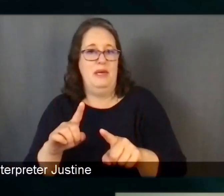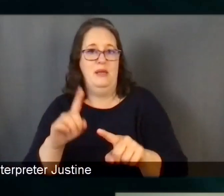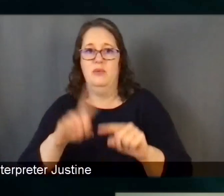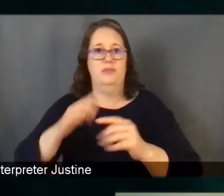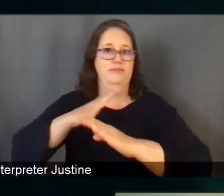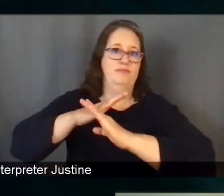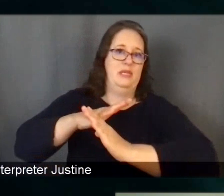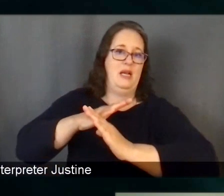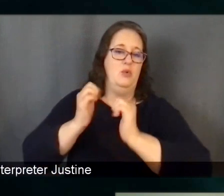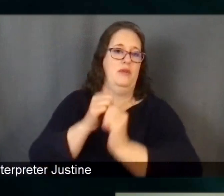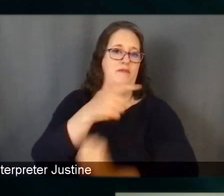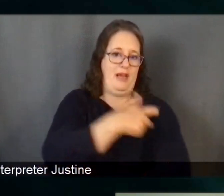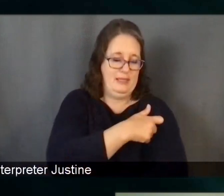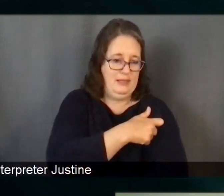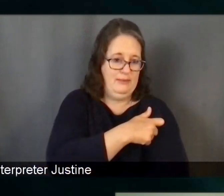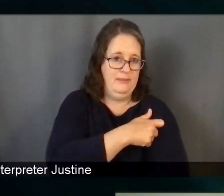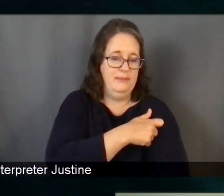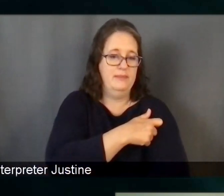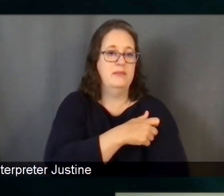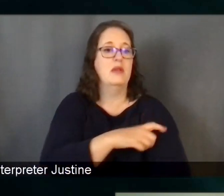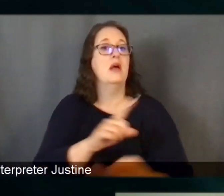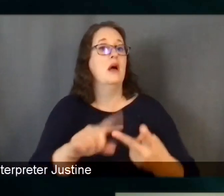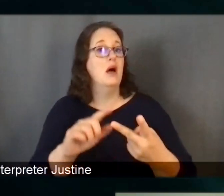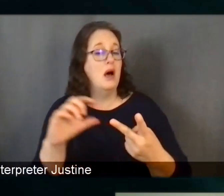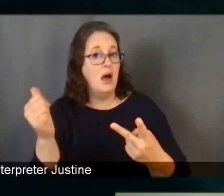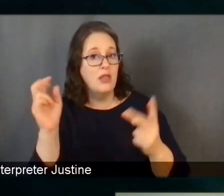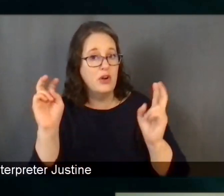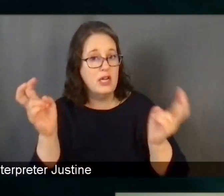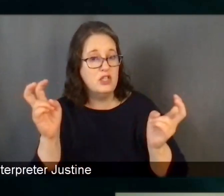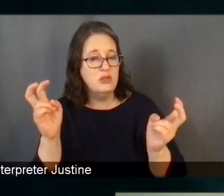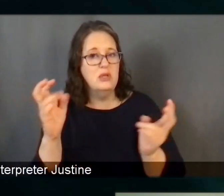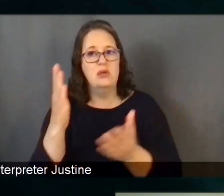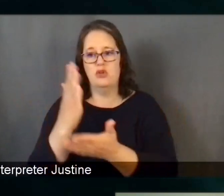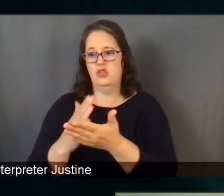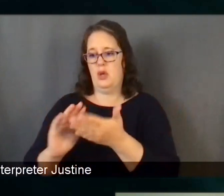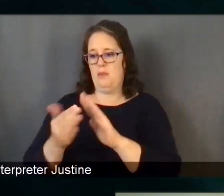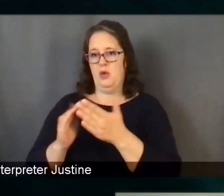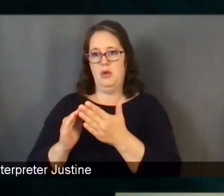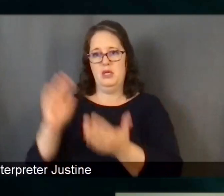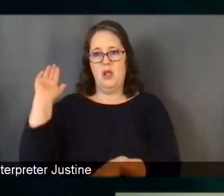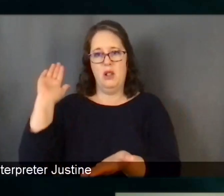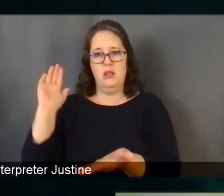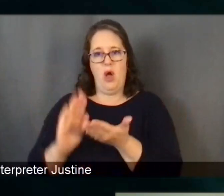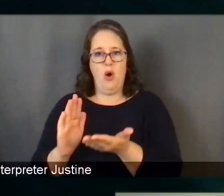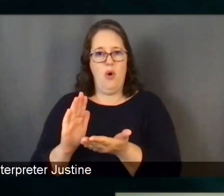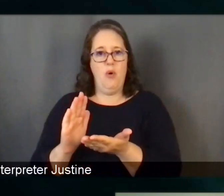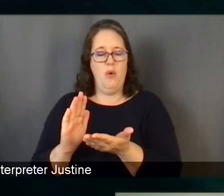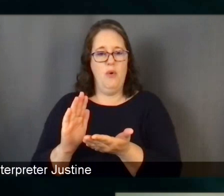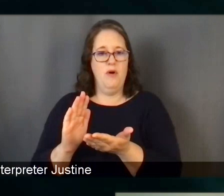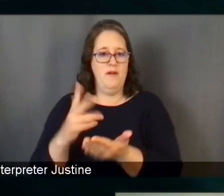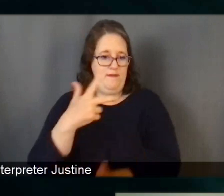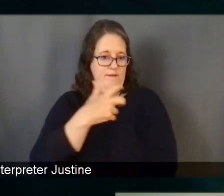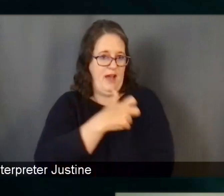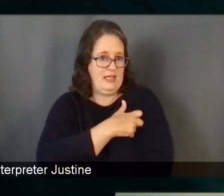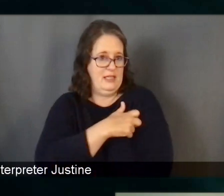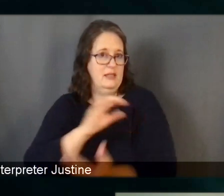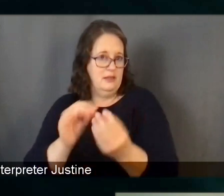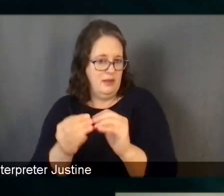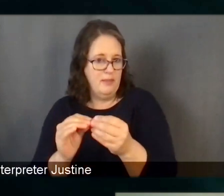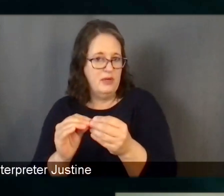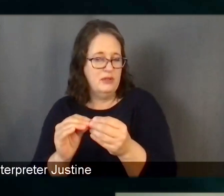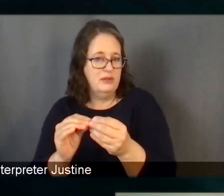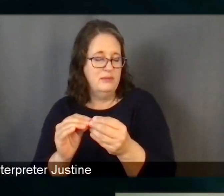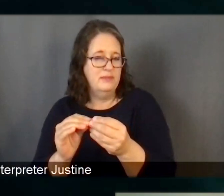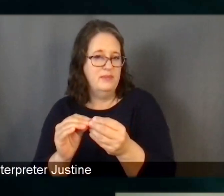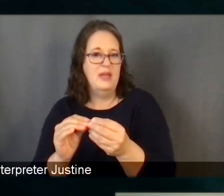are, that have lower vaccination rates are also some of the same communities that have